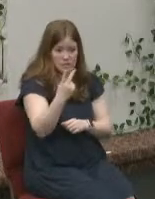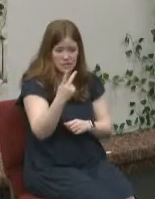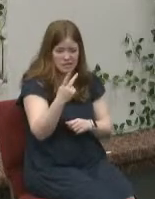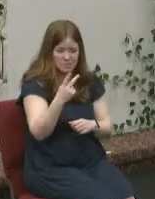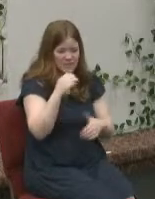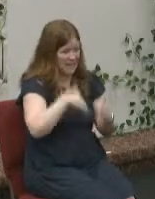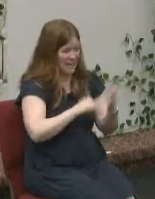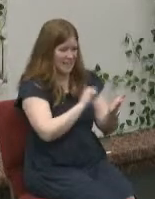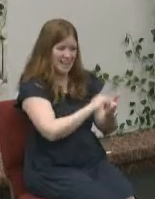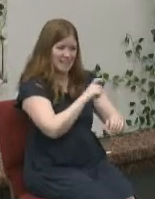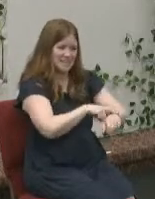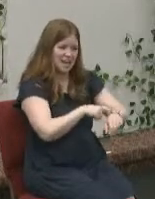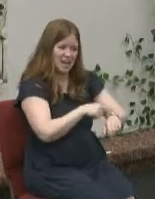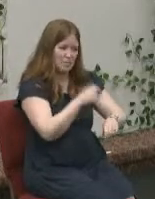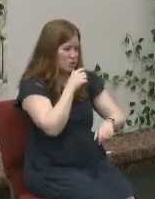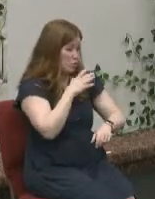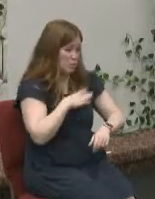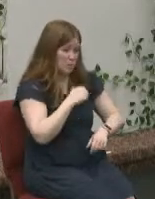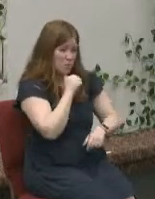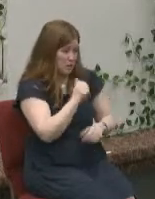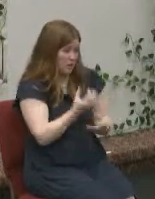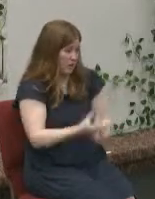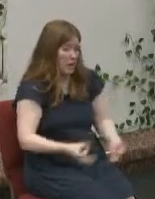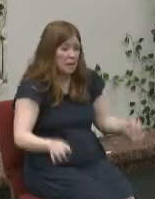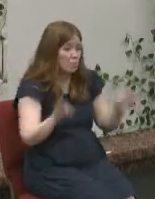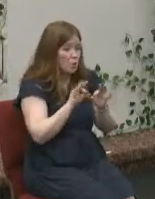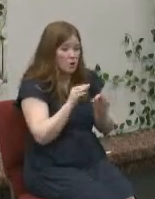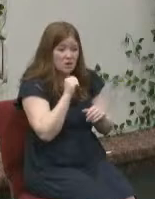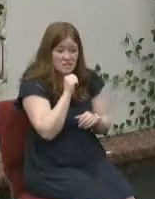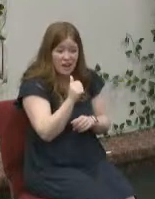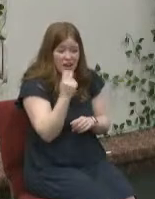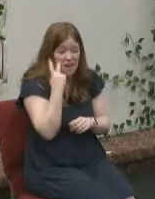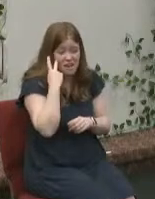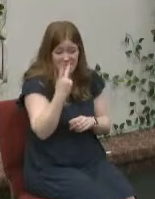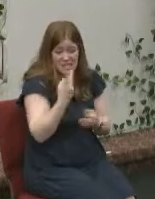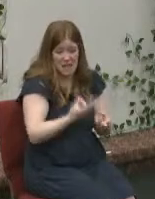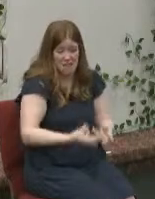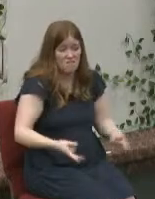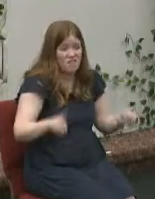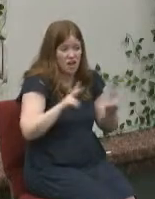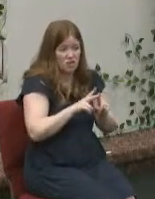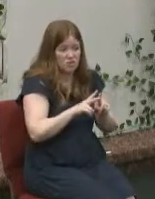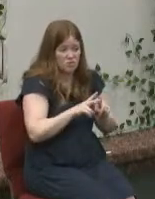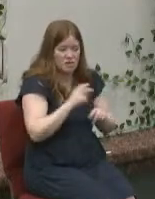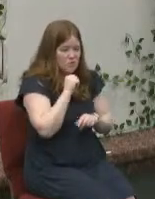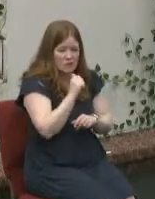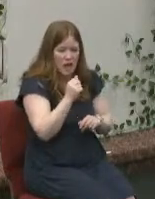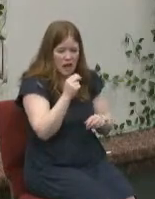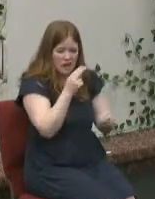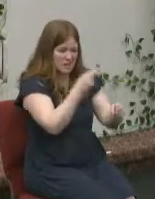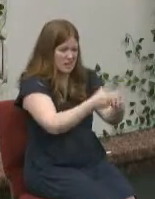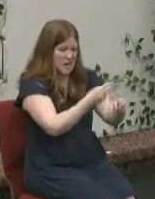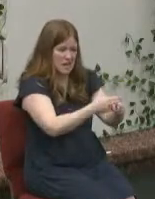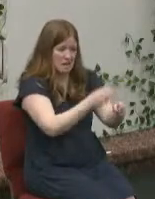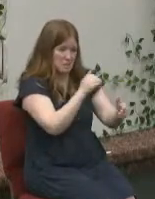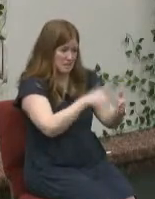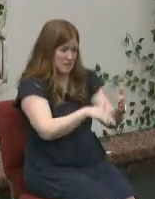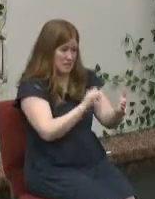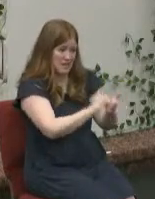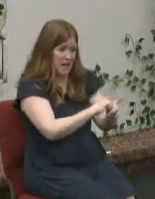legally binding and they had no weight because that's the position that women had at that time in that culture